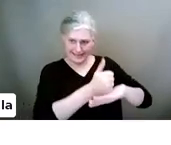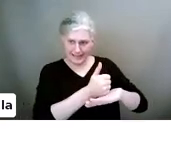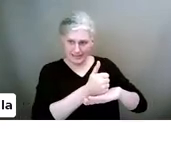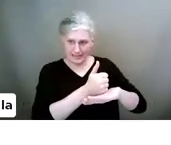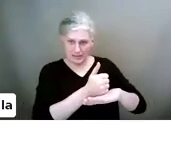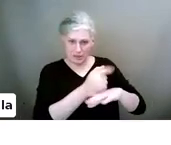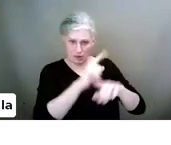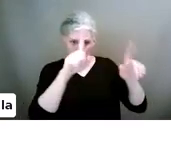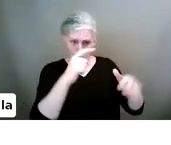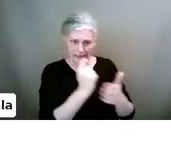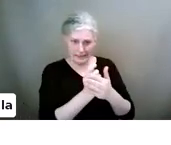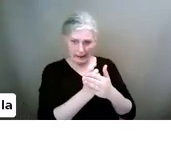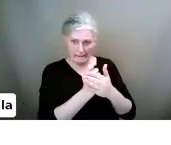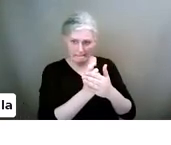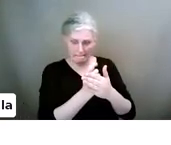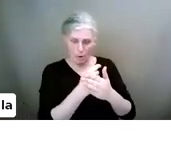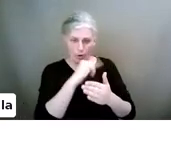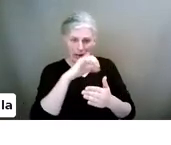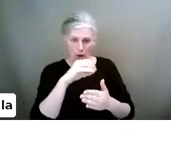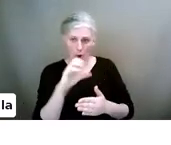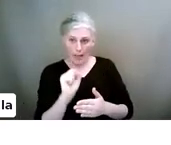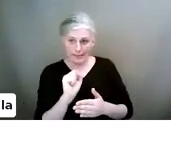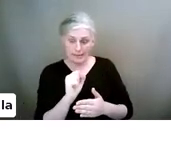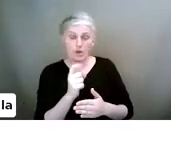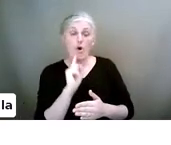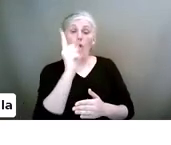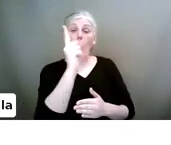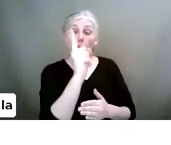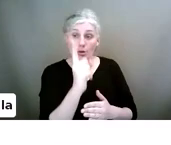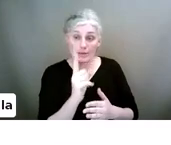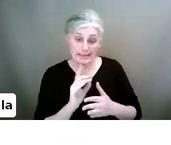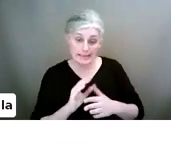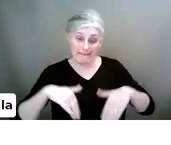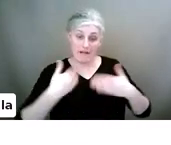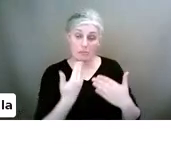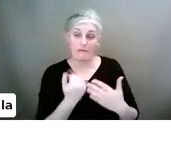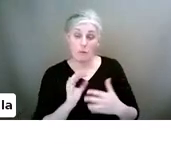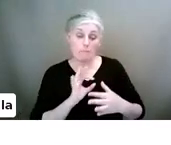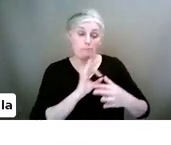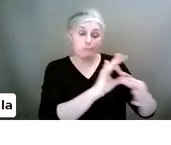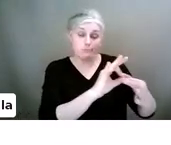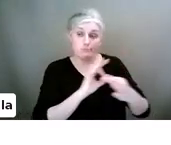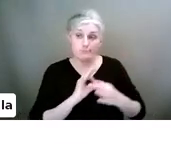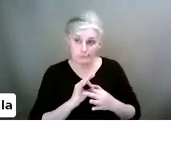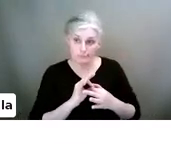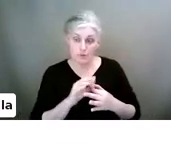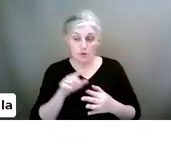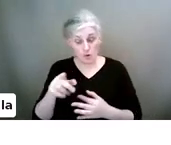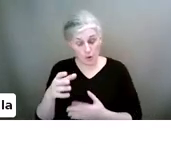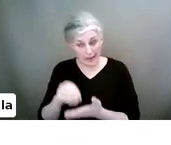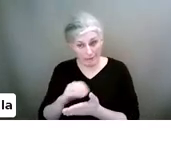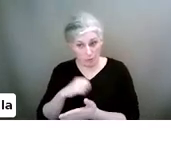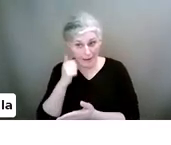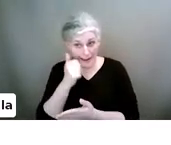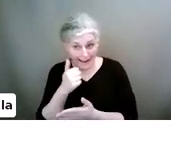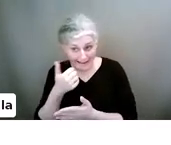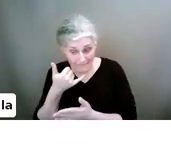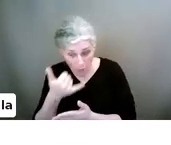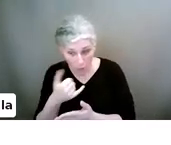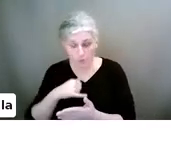This is only available from iOS to iOS, meaning you have to have an iPhone, iPad.